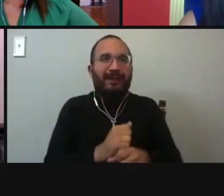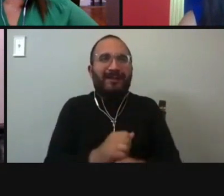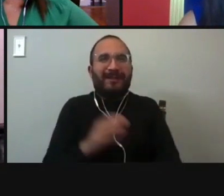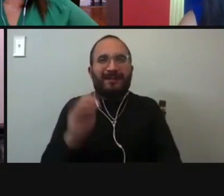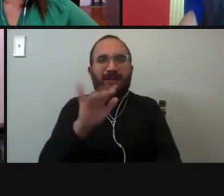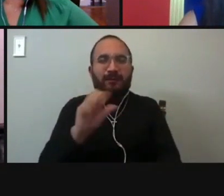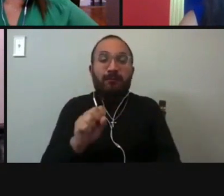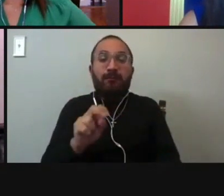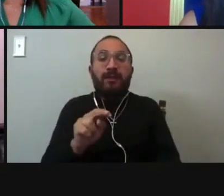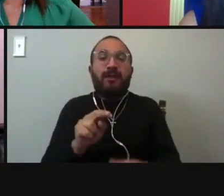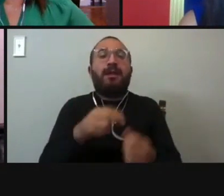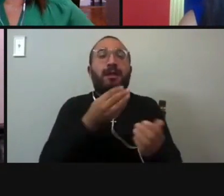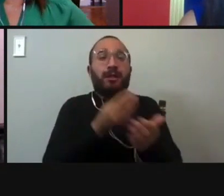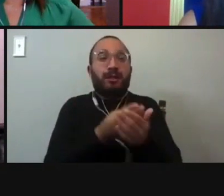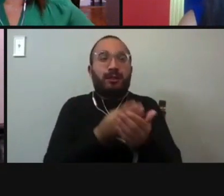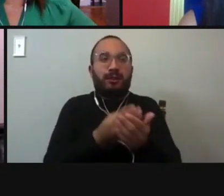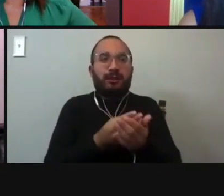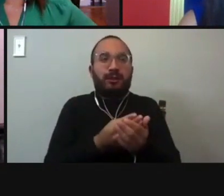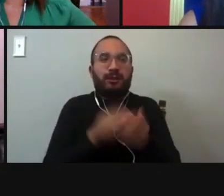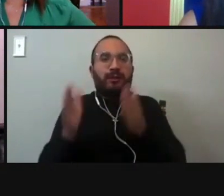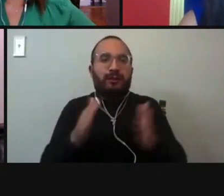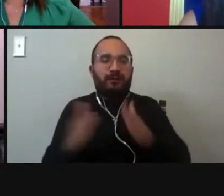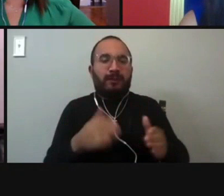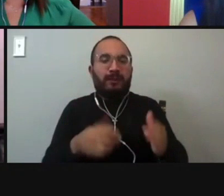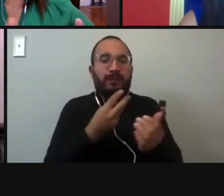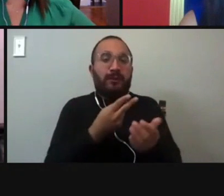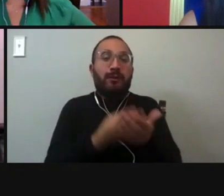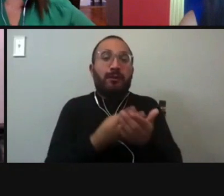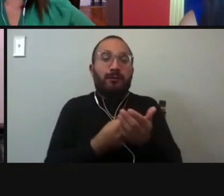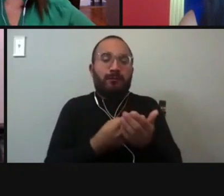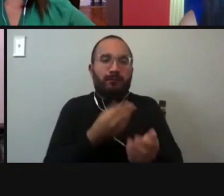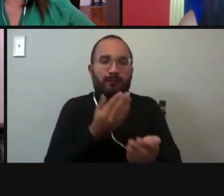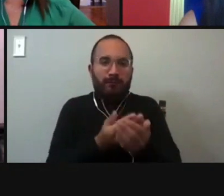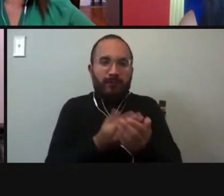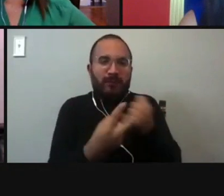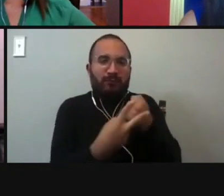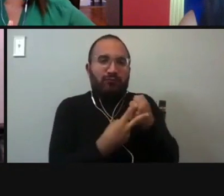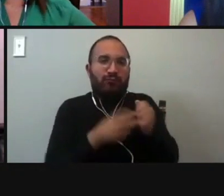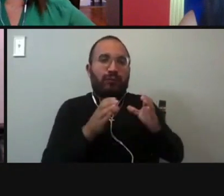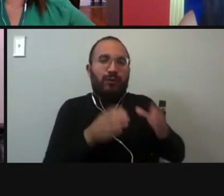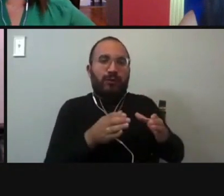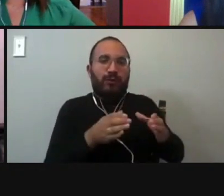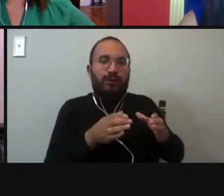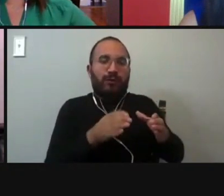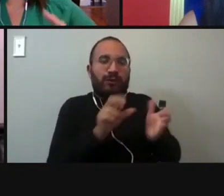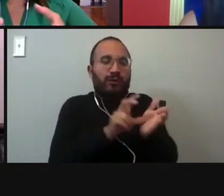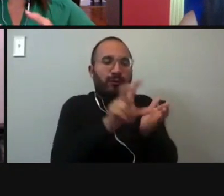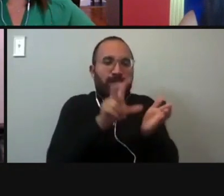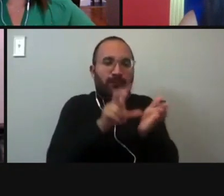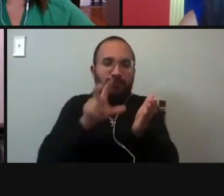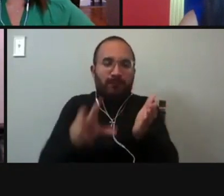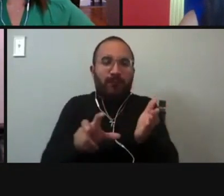what the commissioners did in that basically they set money aside in the tram program for housing relief. They had